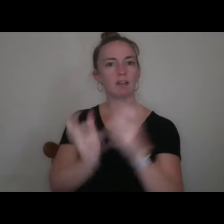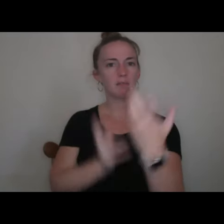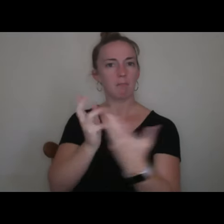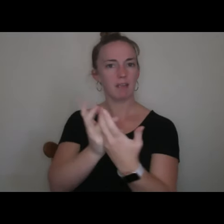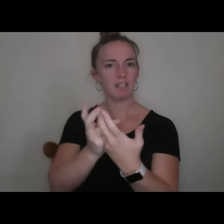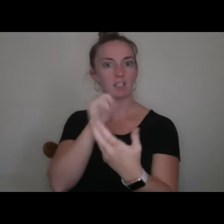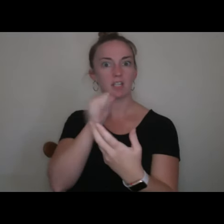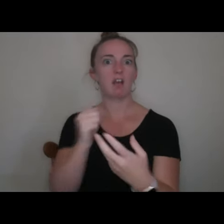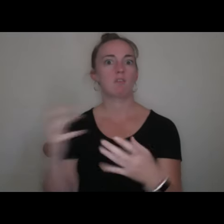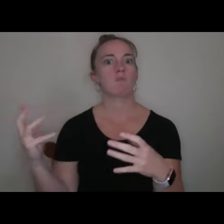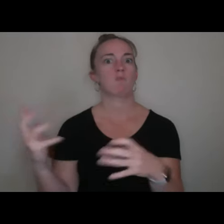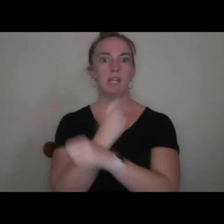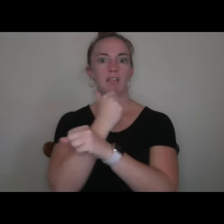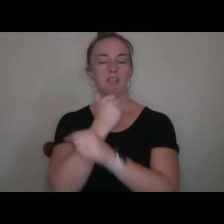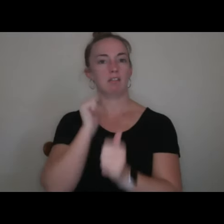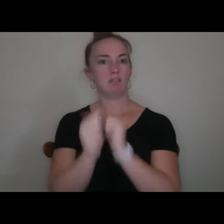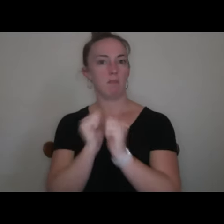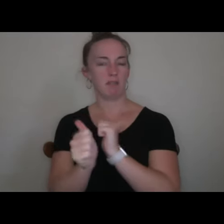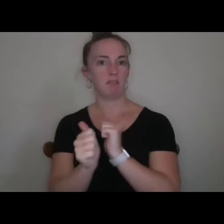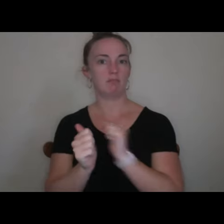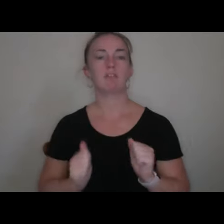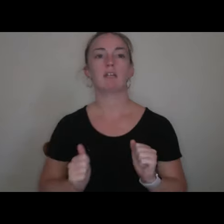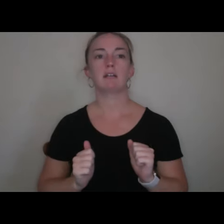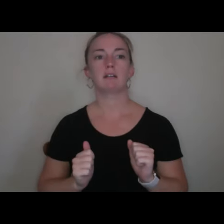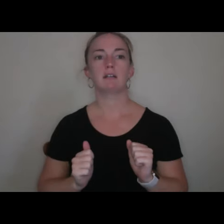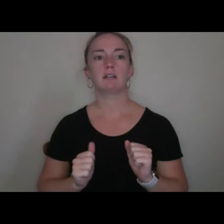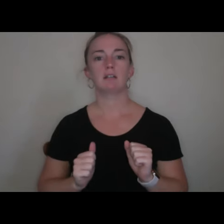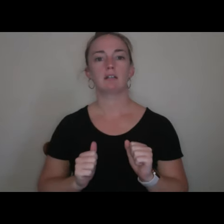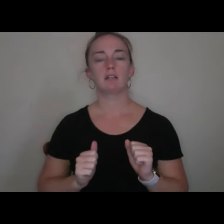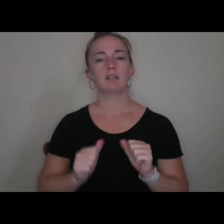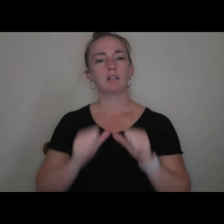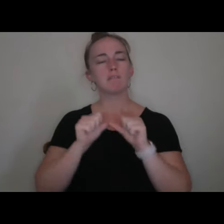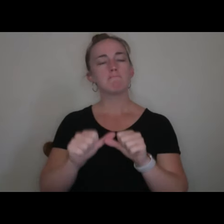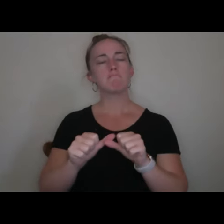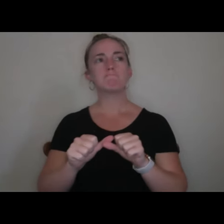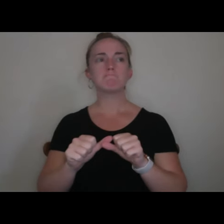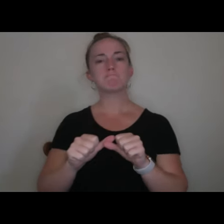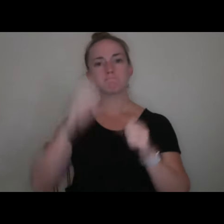competition, and stay open to possibilities.